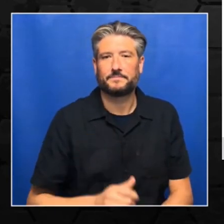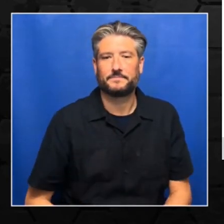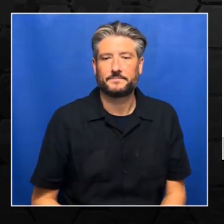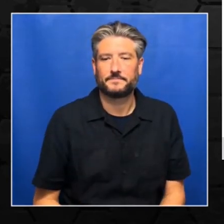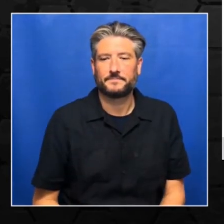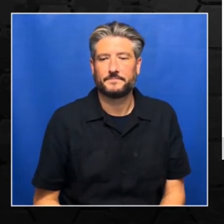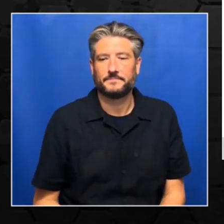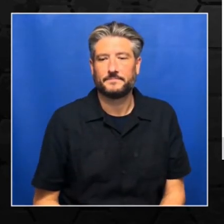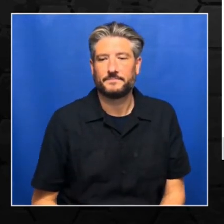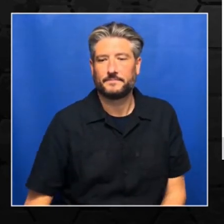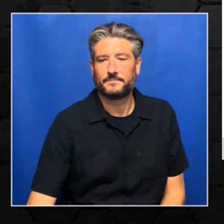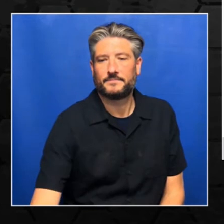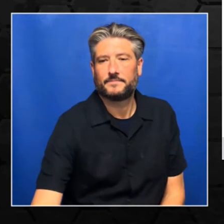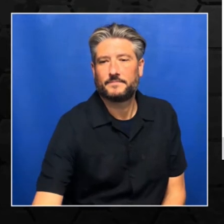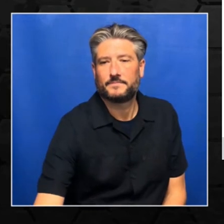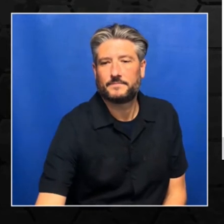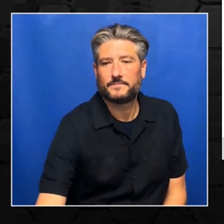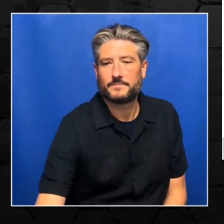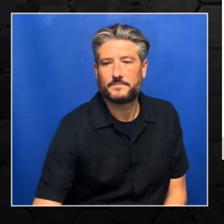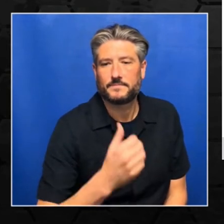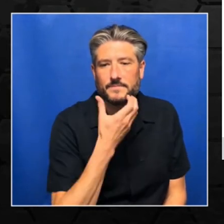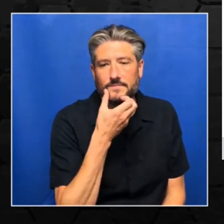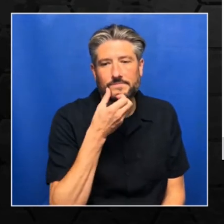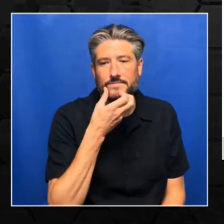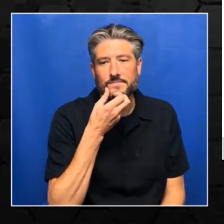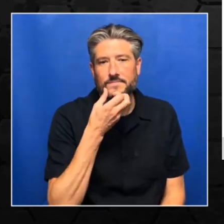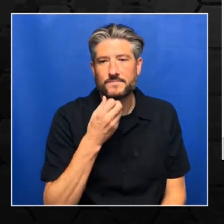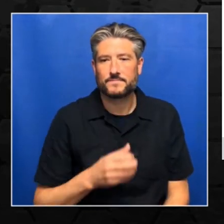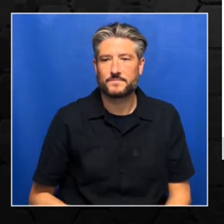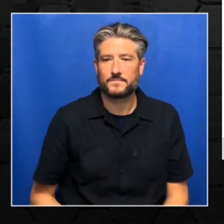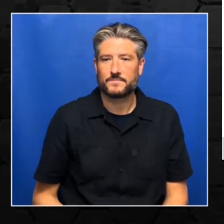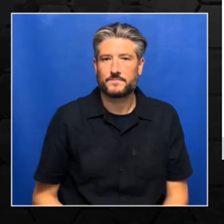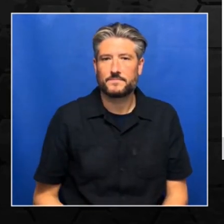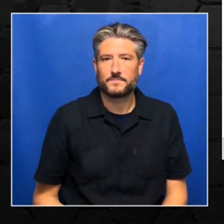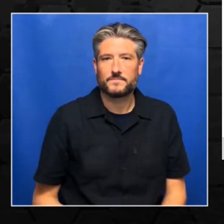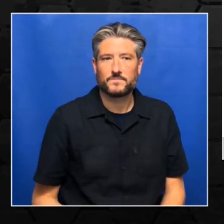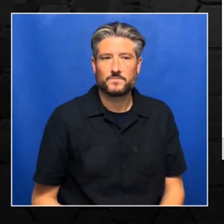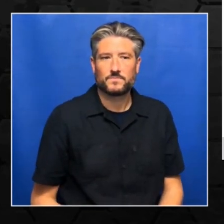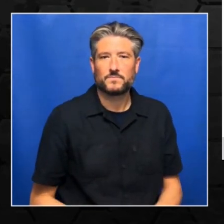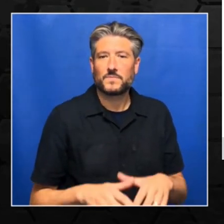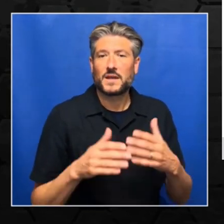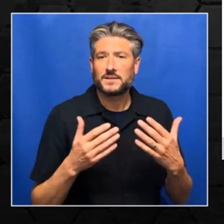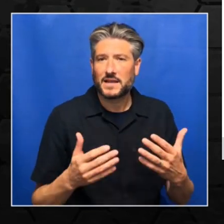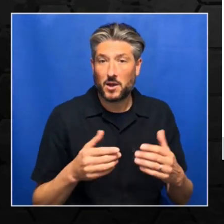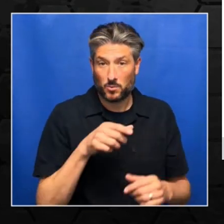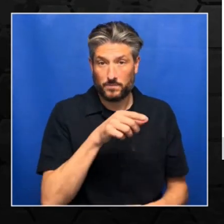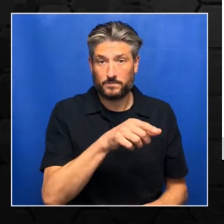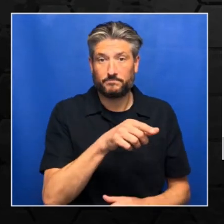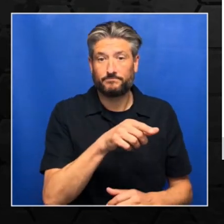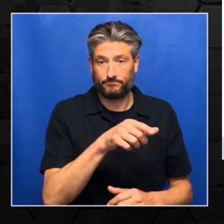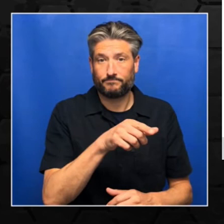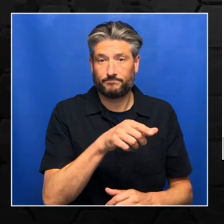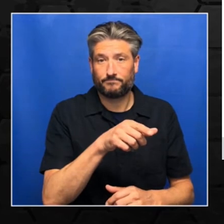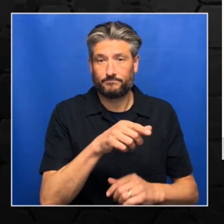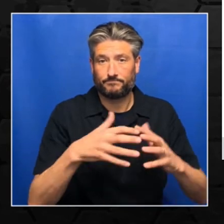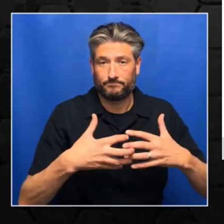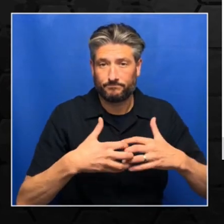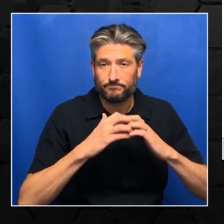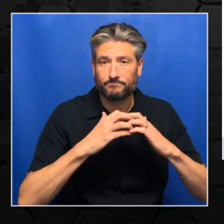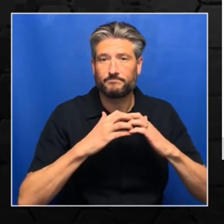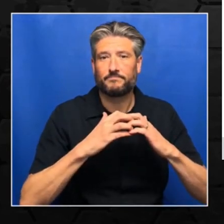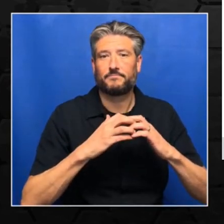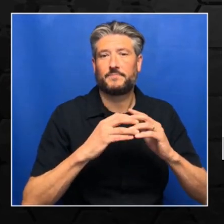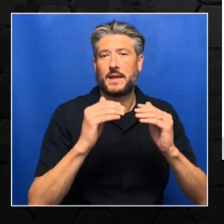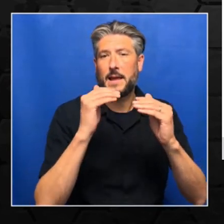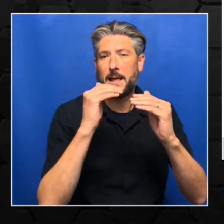And the linear is basically a square creating the layers. So as you can see, create single layer. So